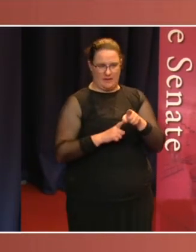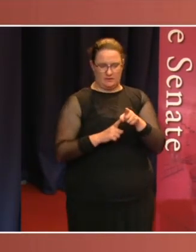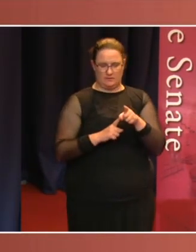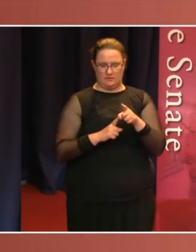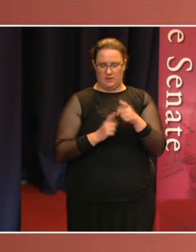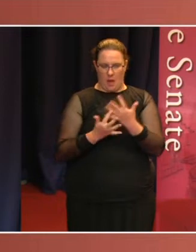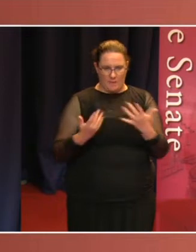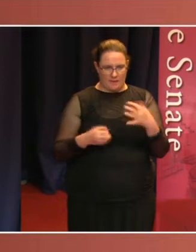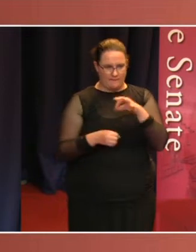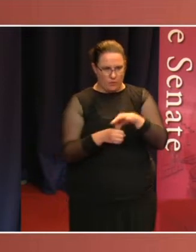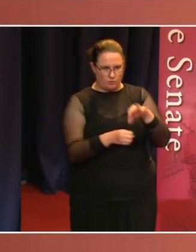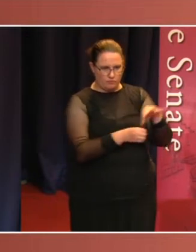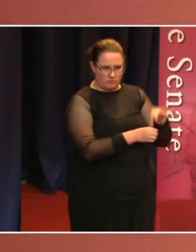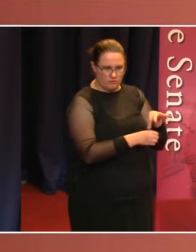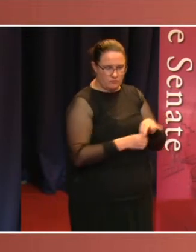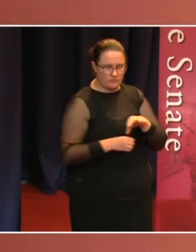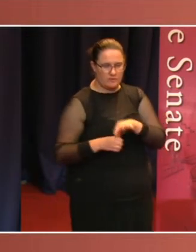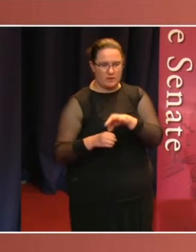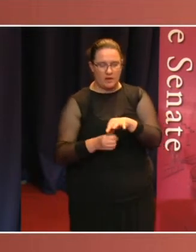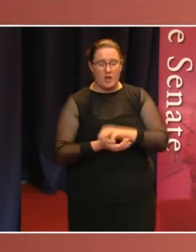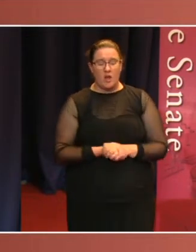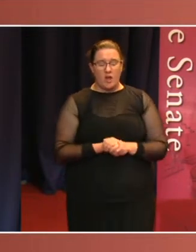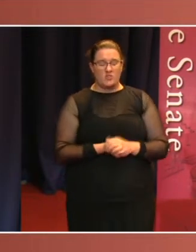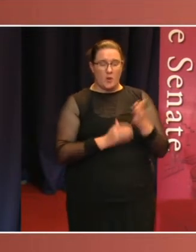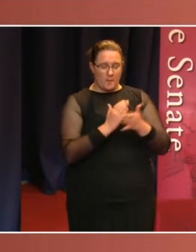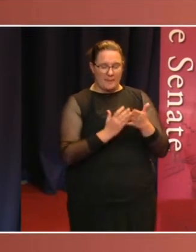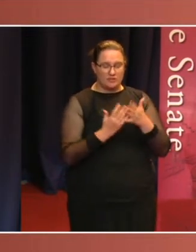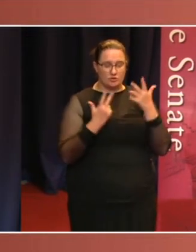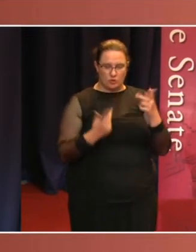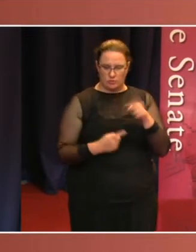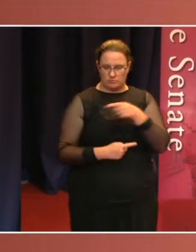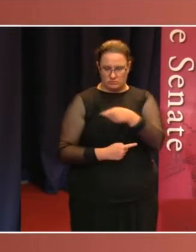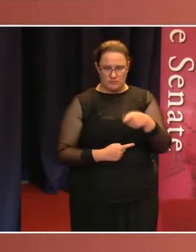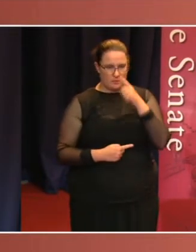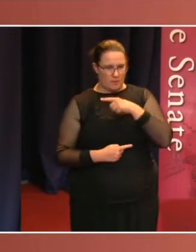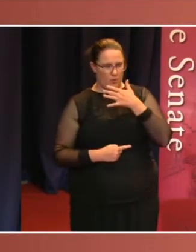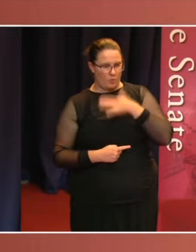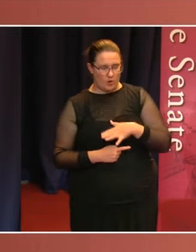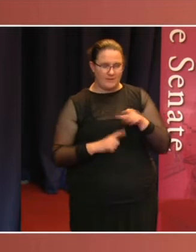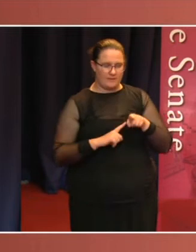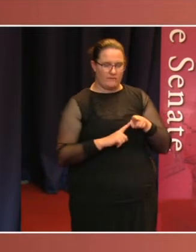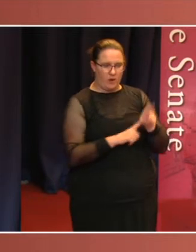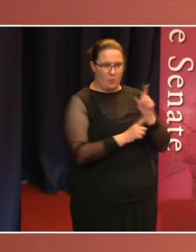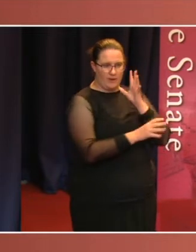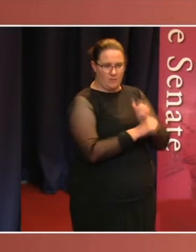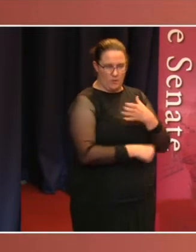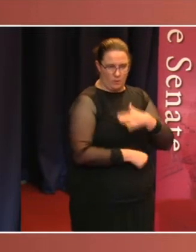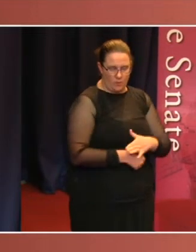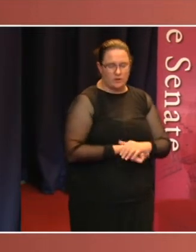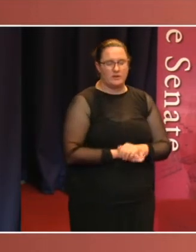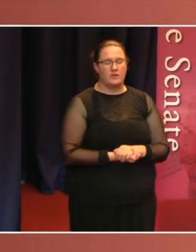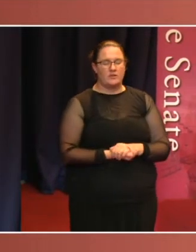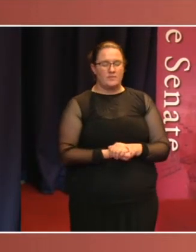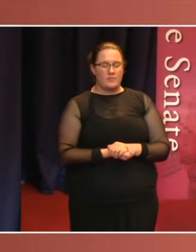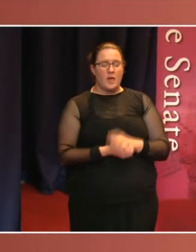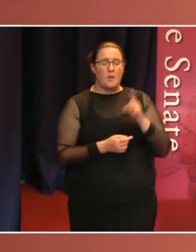gives the Senate the confidence to act even in defiance of the government. But we've also seen the Senate's will